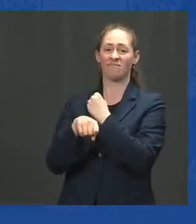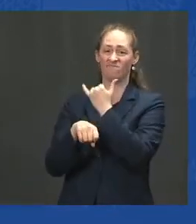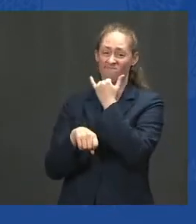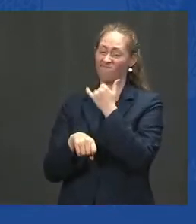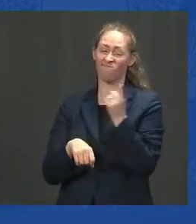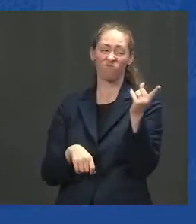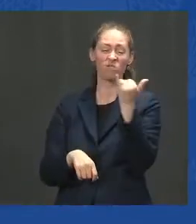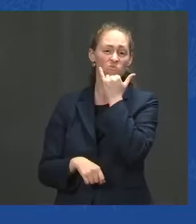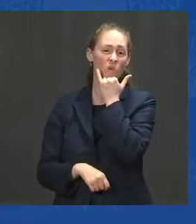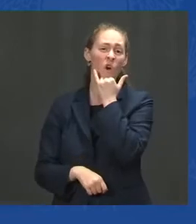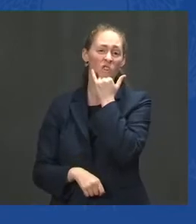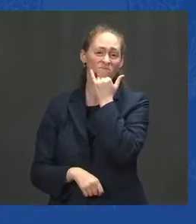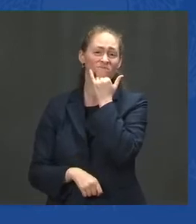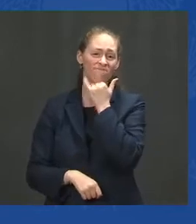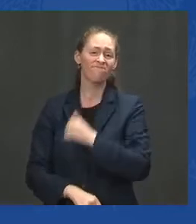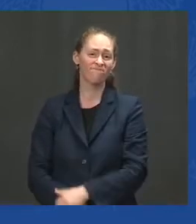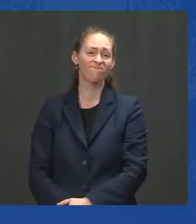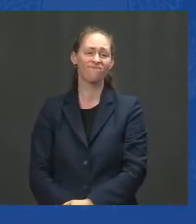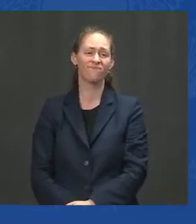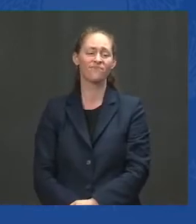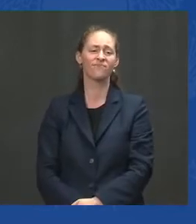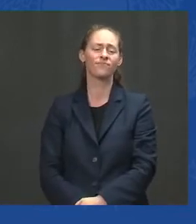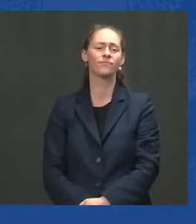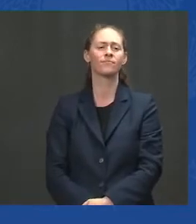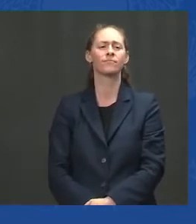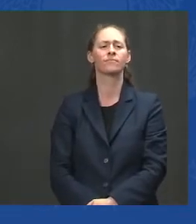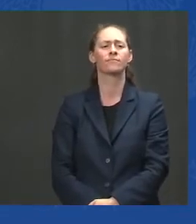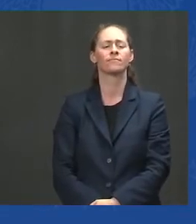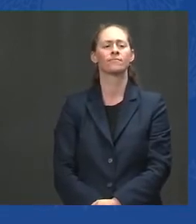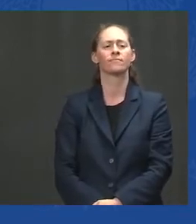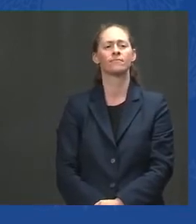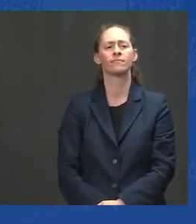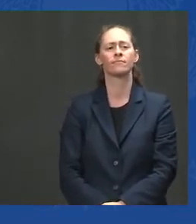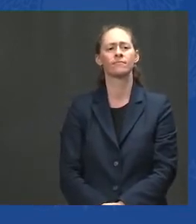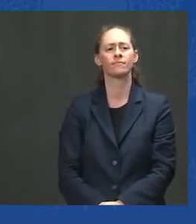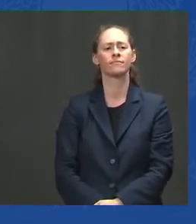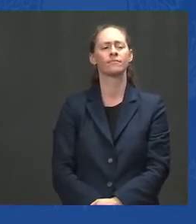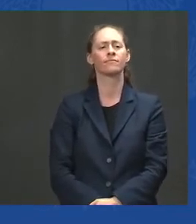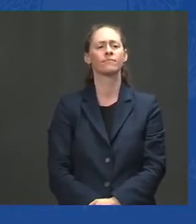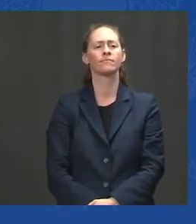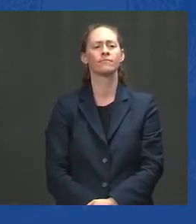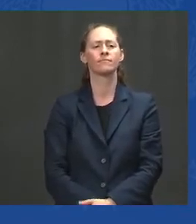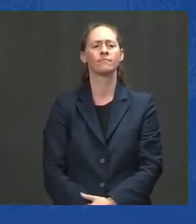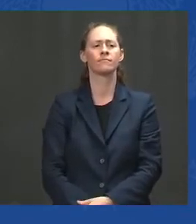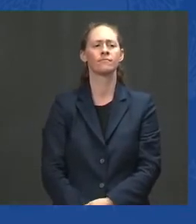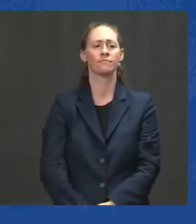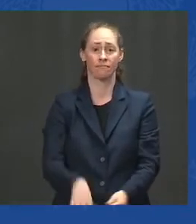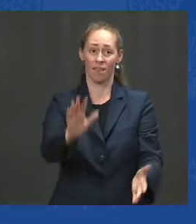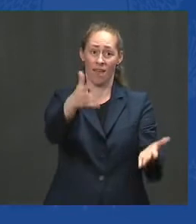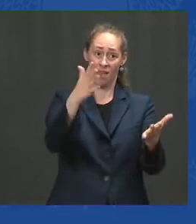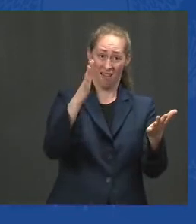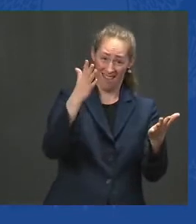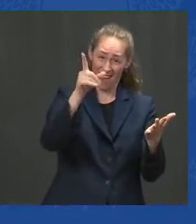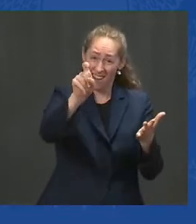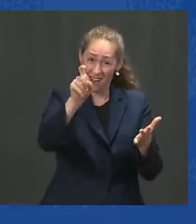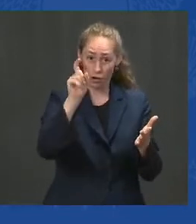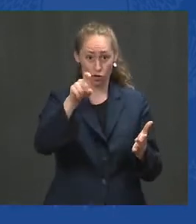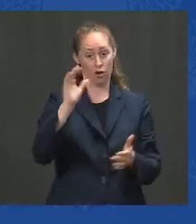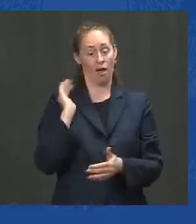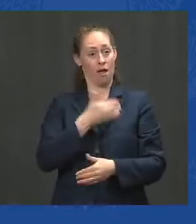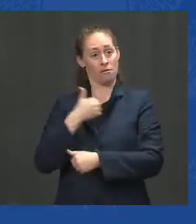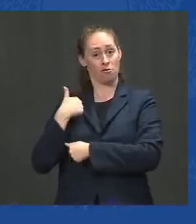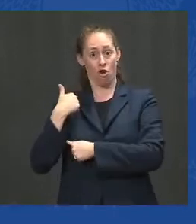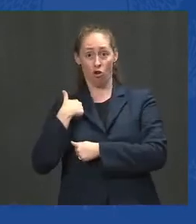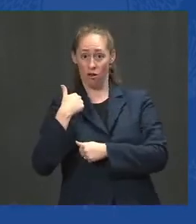So I'm left again to ask of those who argue that we should stay, how many more